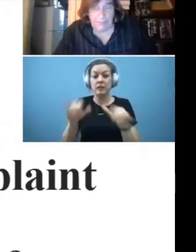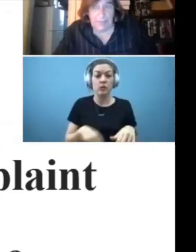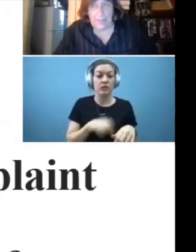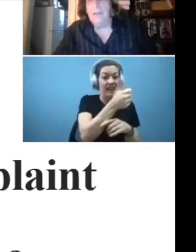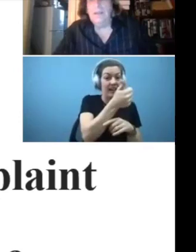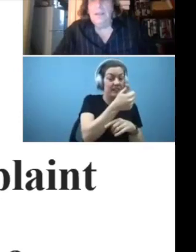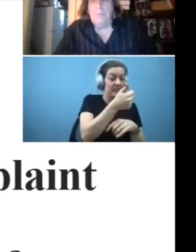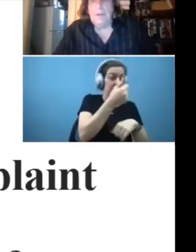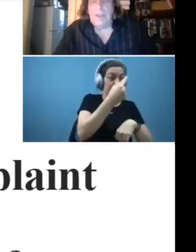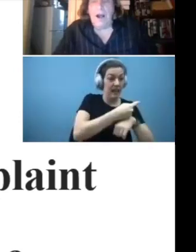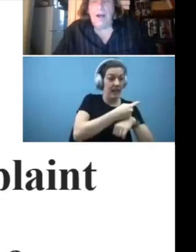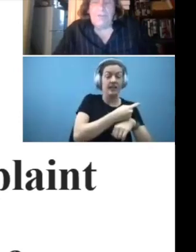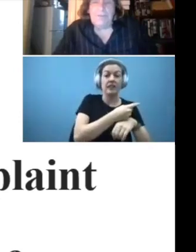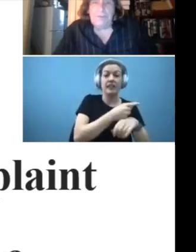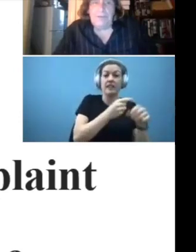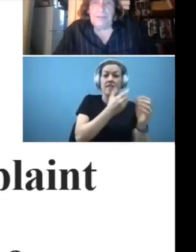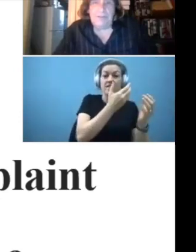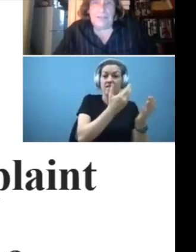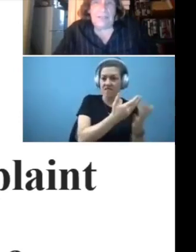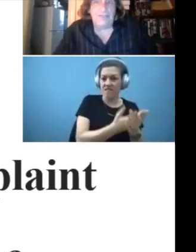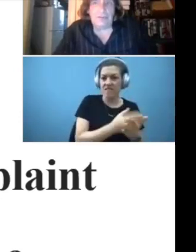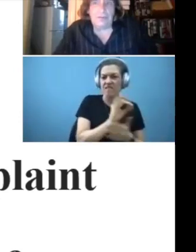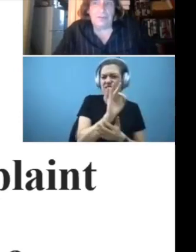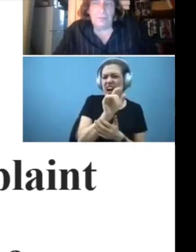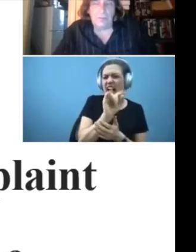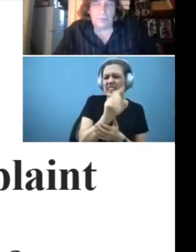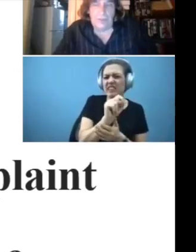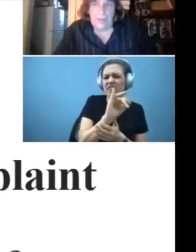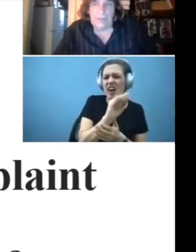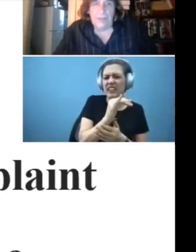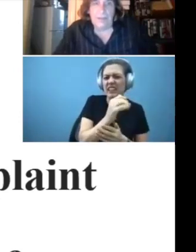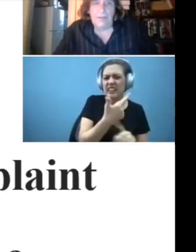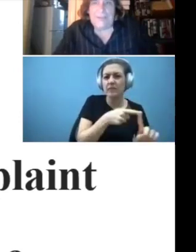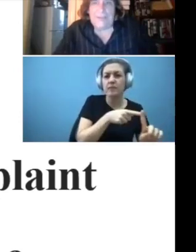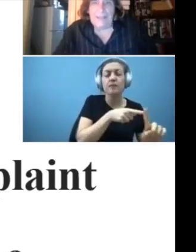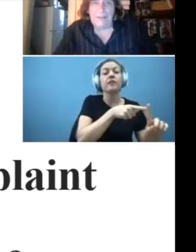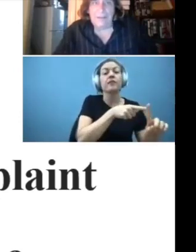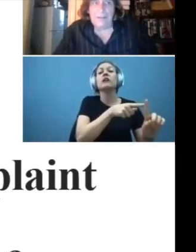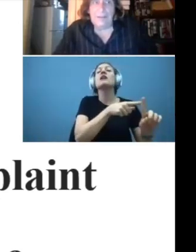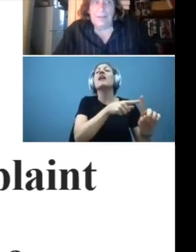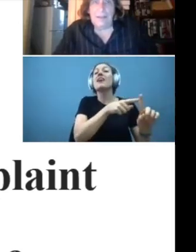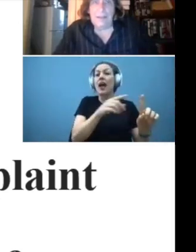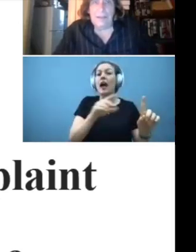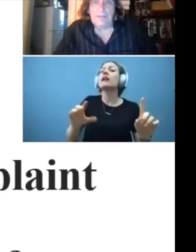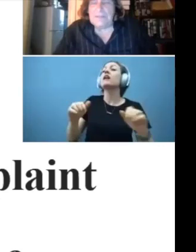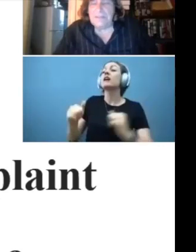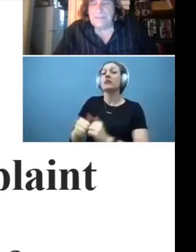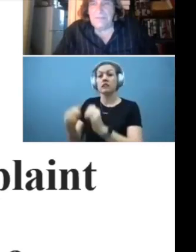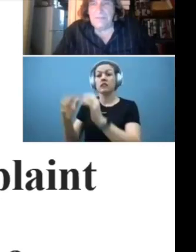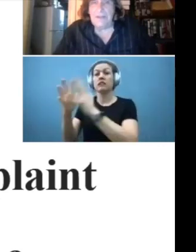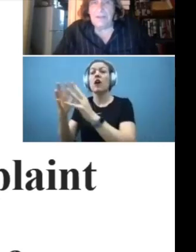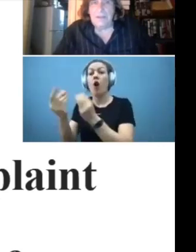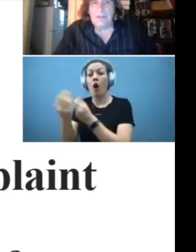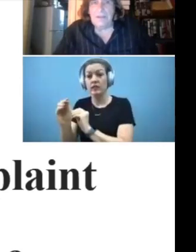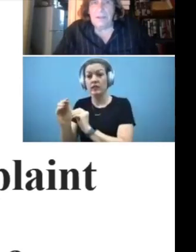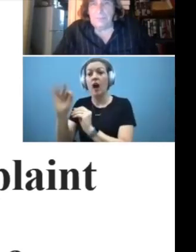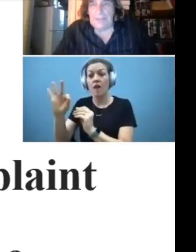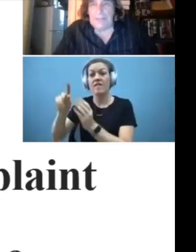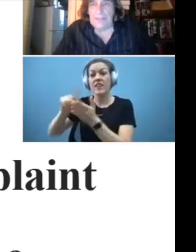fact-finding, but the Office of Investigations was created to handle specific